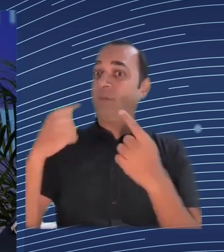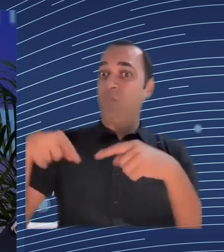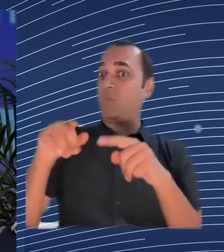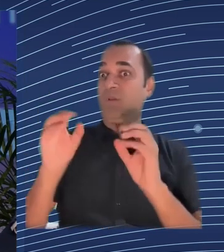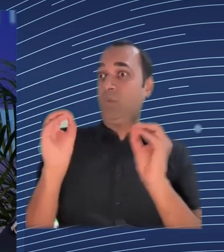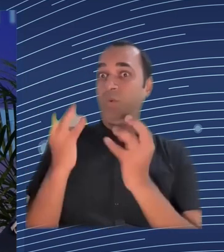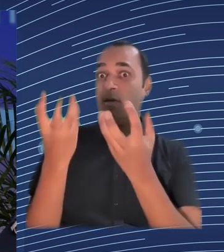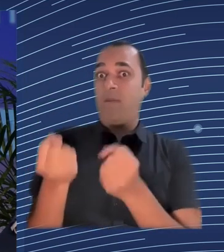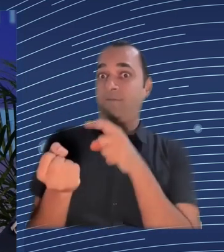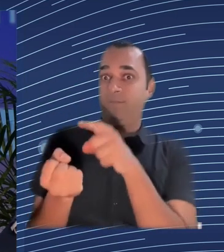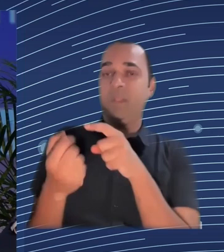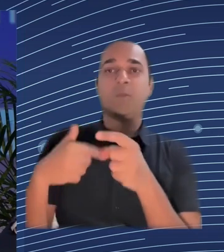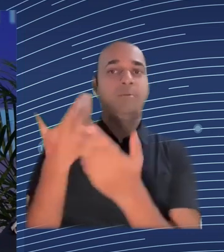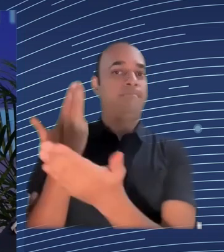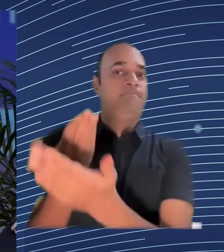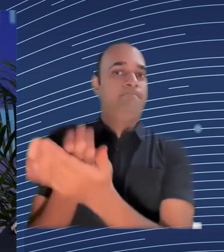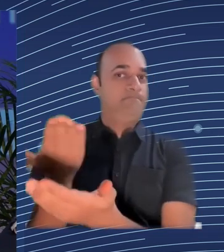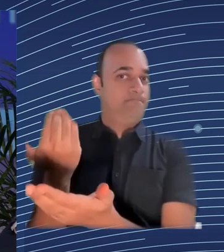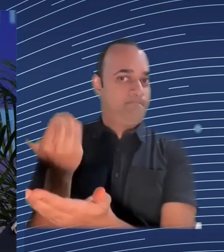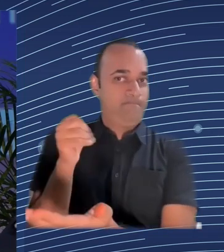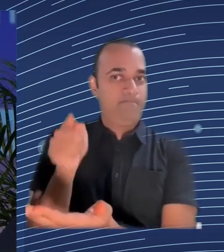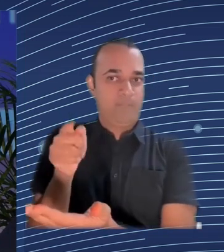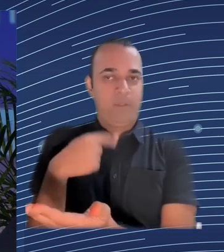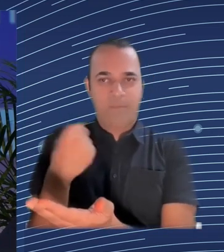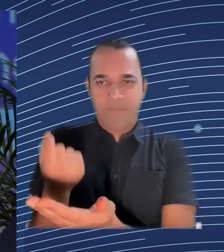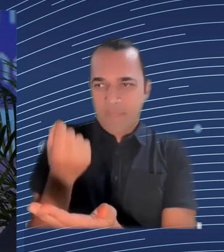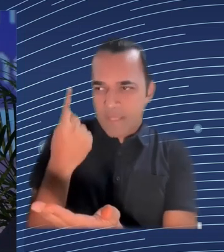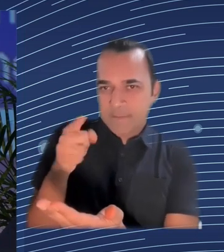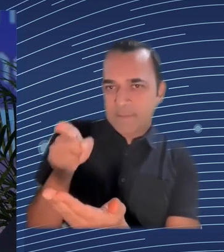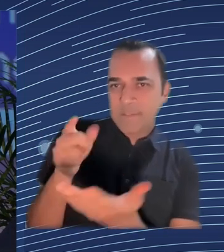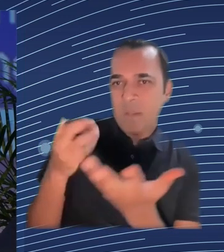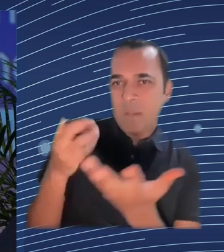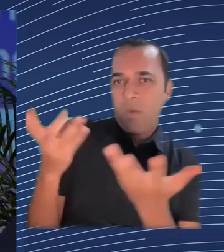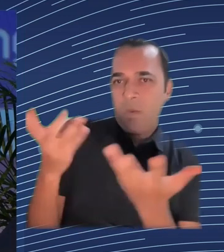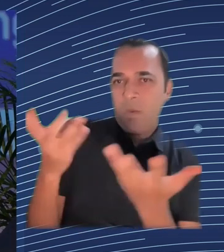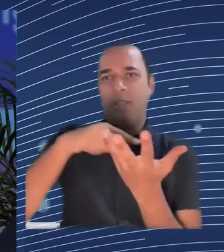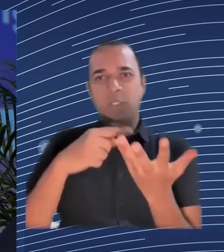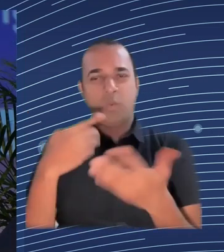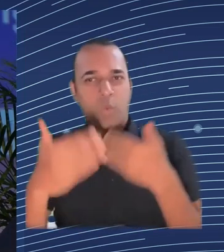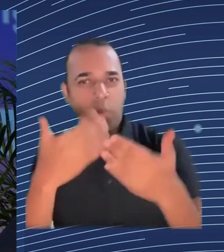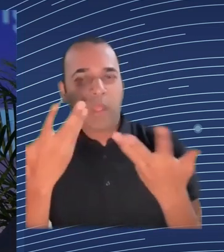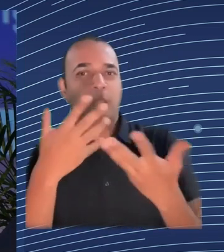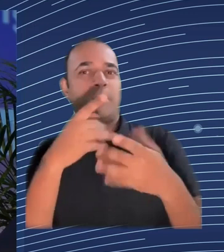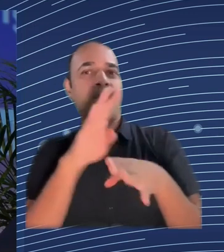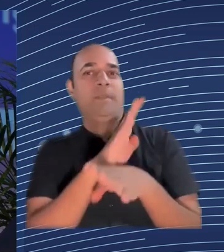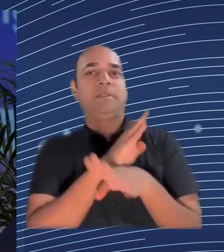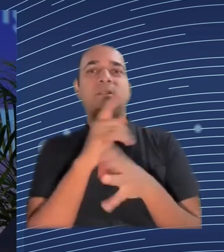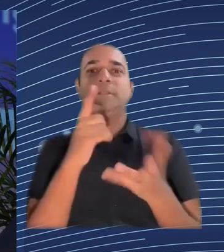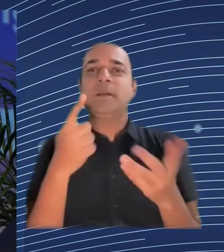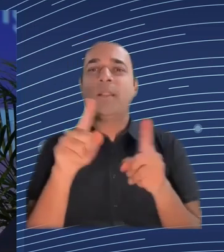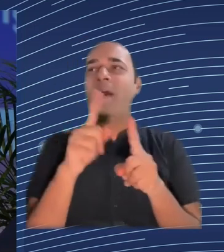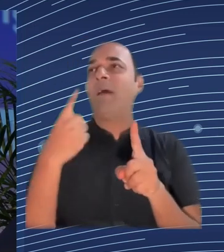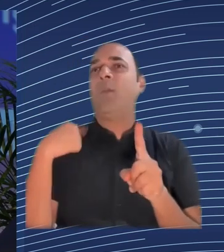data is blood but the algorithm is you know what we really want to know is how is our personal data being processed